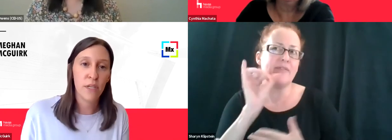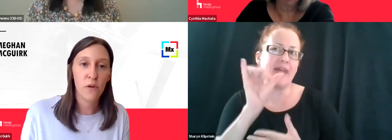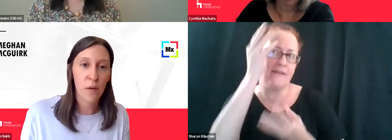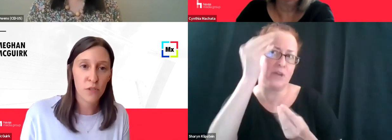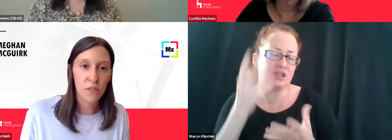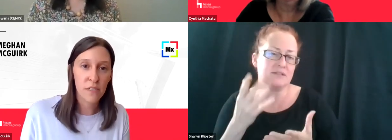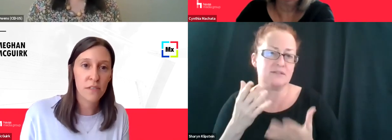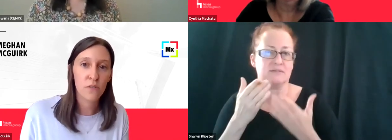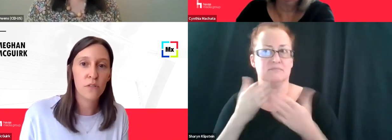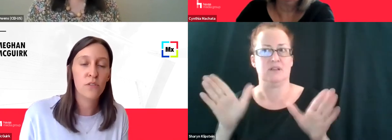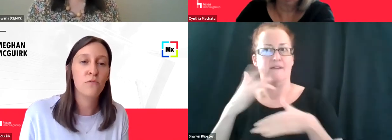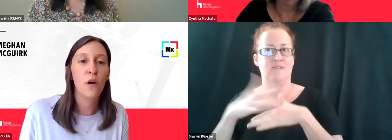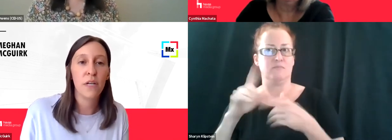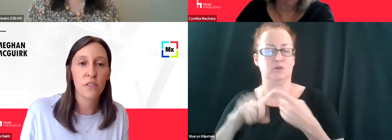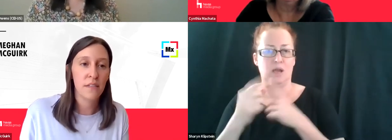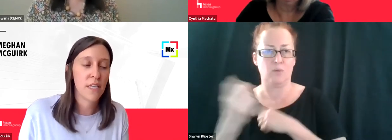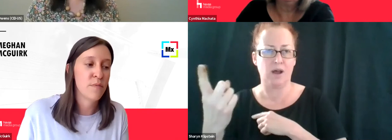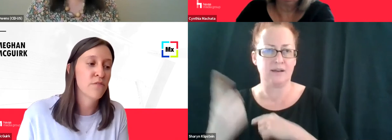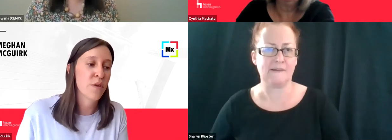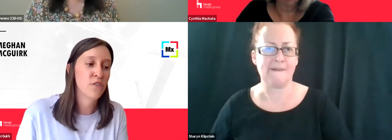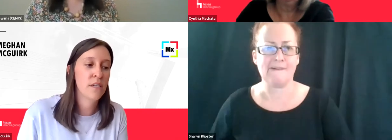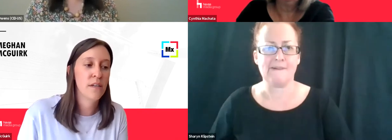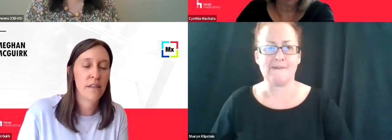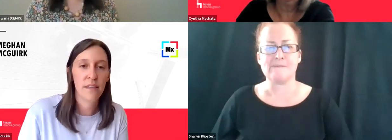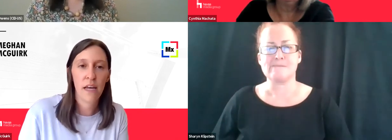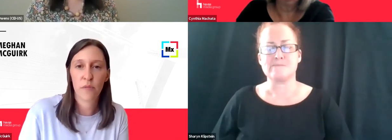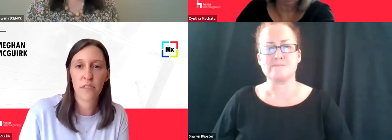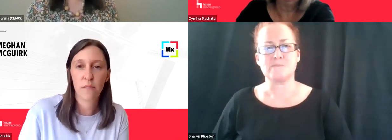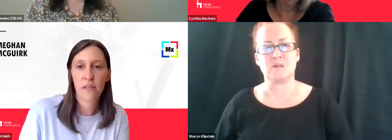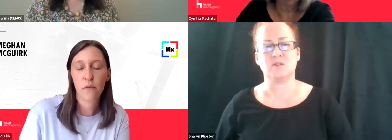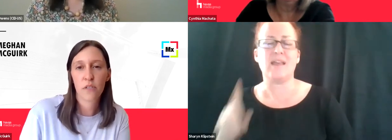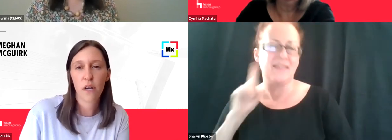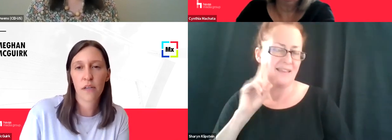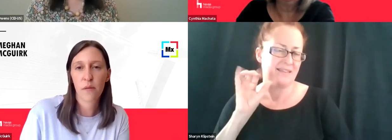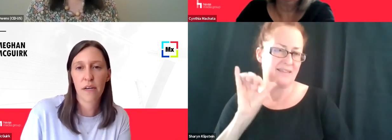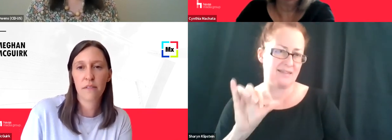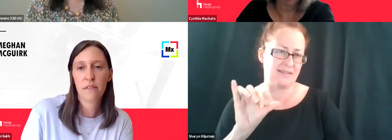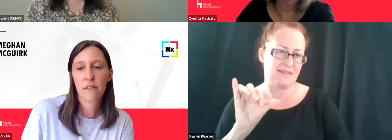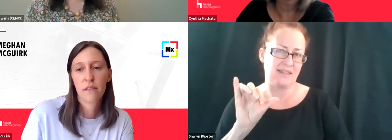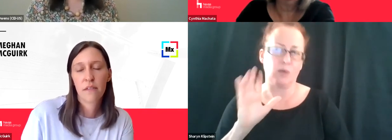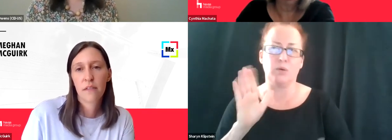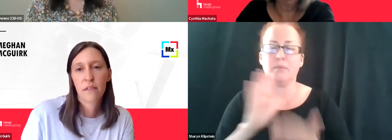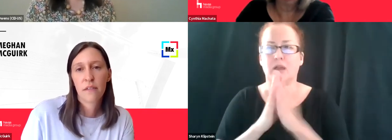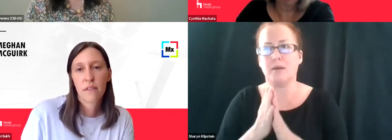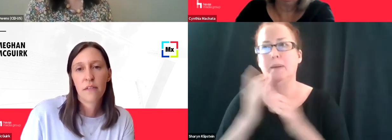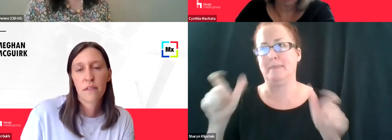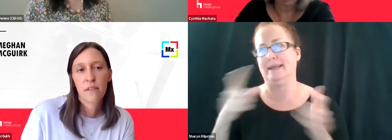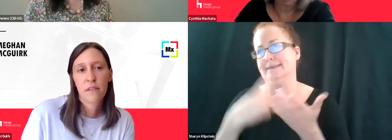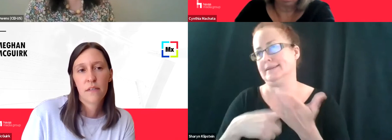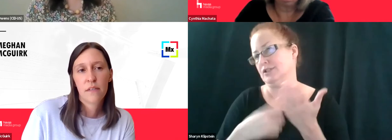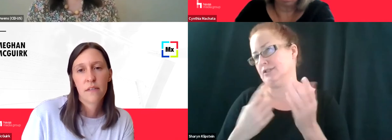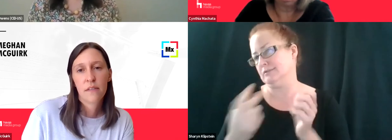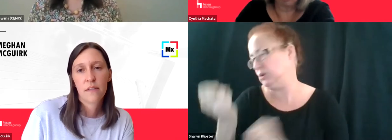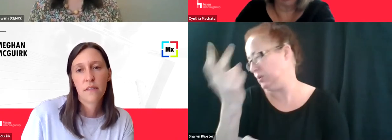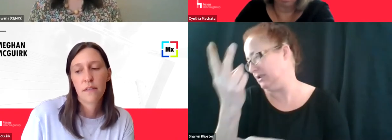everyone have equal opportunity to, to know and understand the same information? I think that'll be something that we're talking about. That's